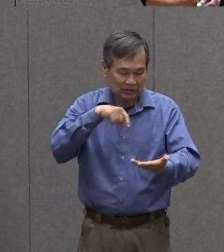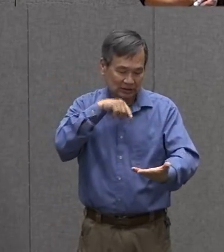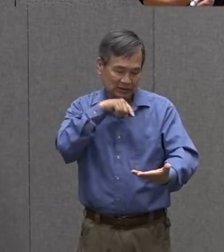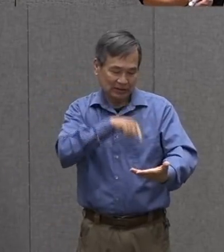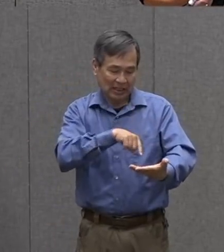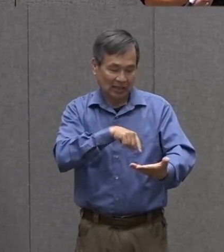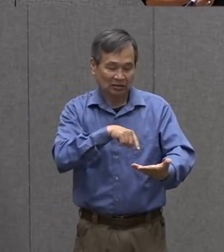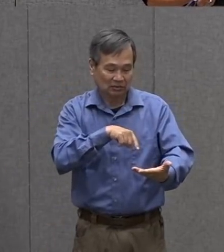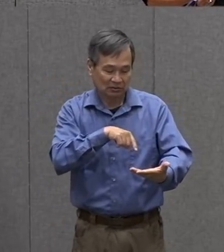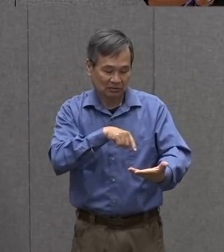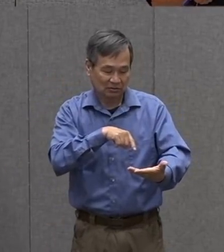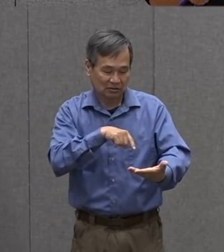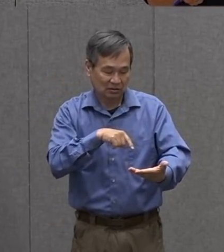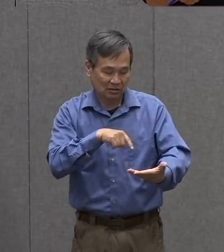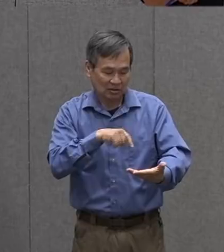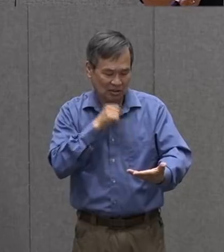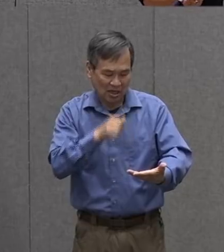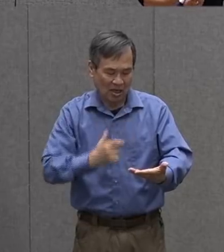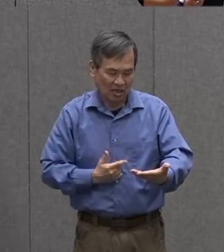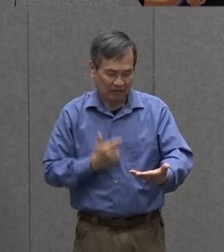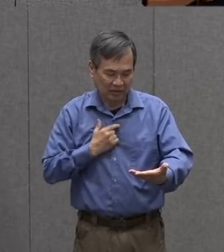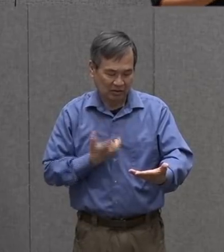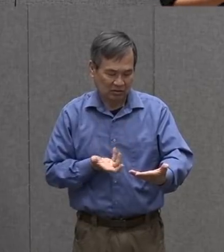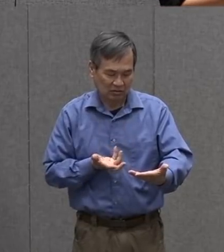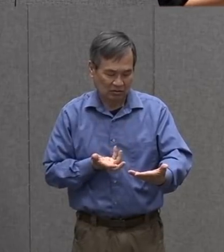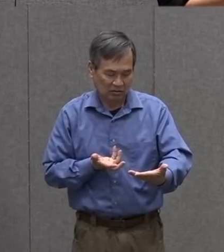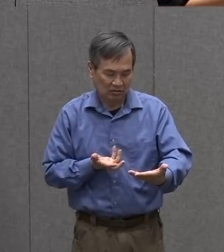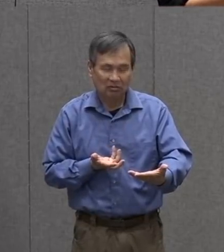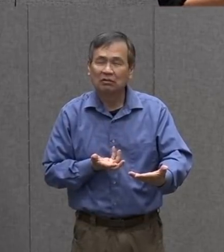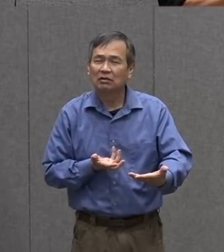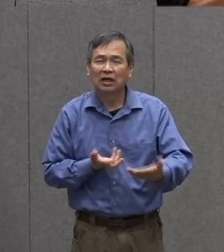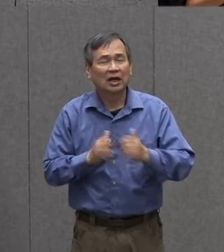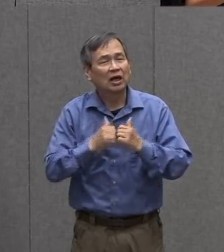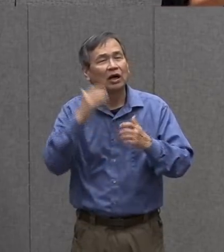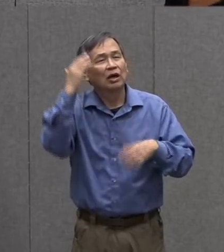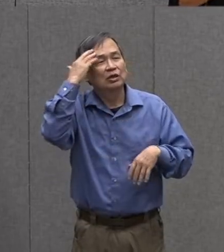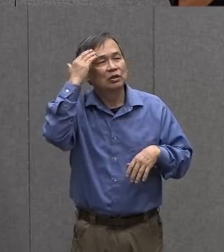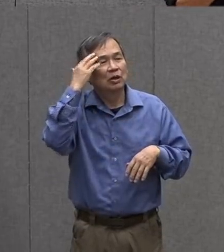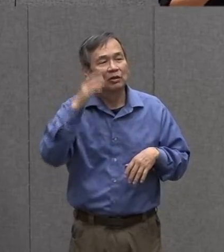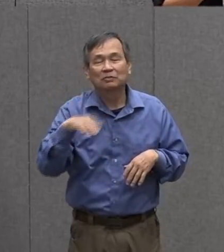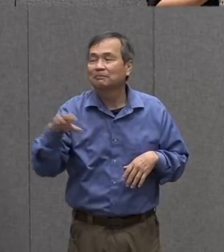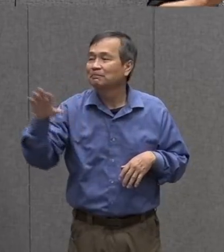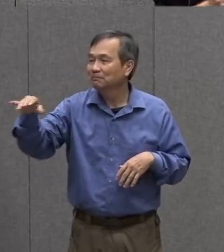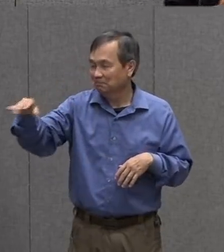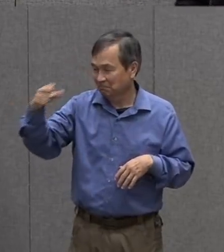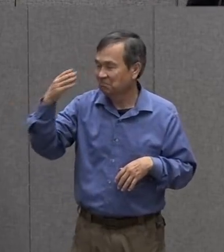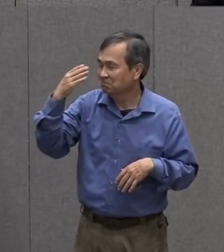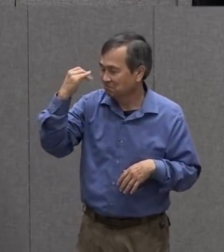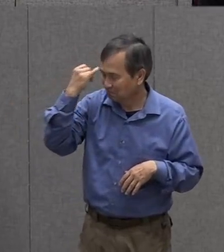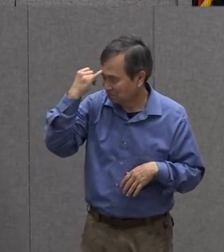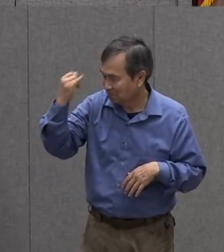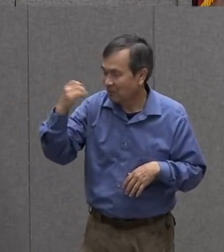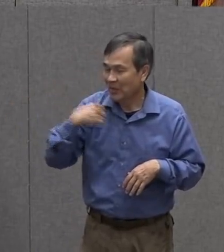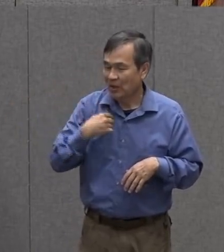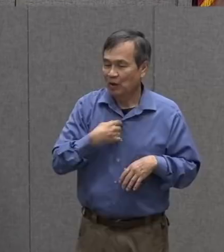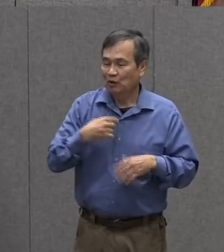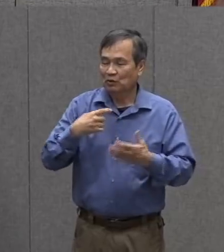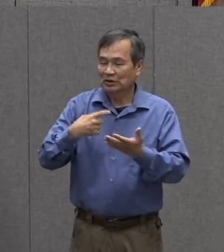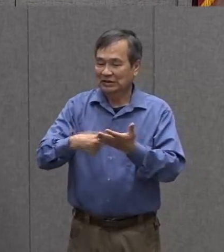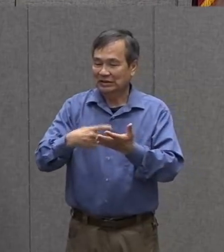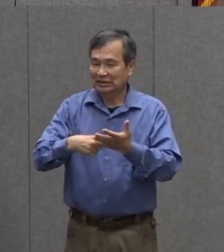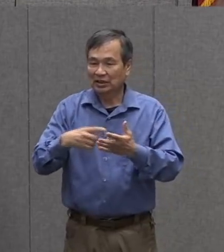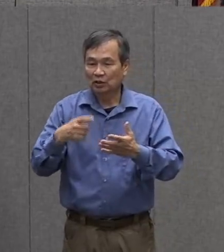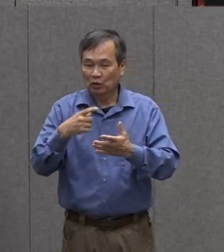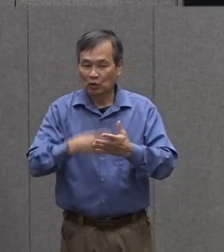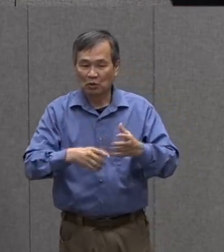something that's not living well as we do this activity today we're going to kind of try to categorize